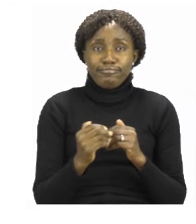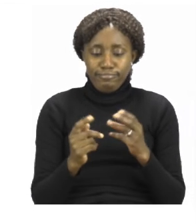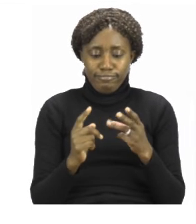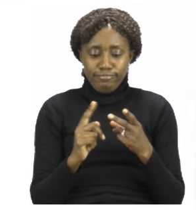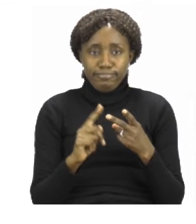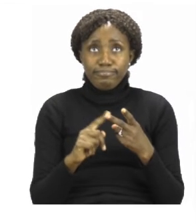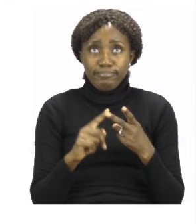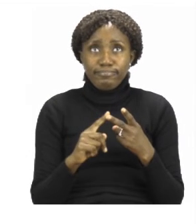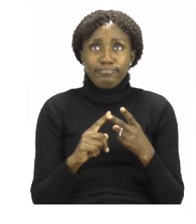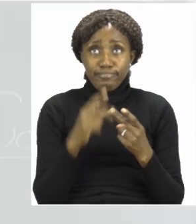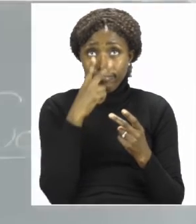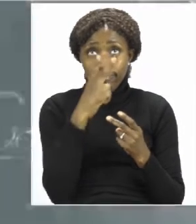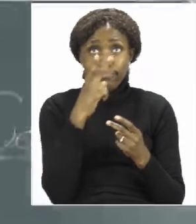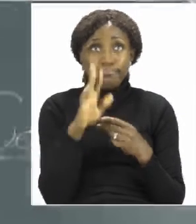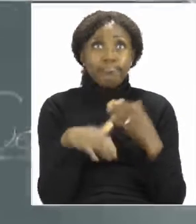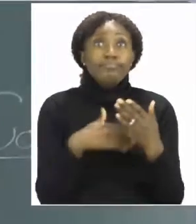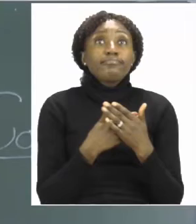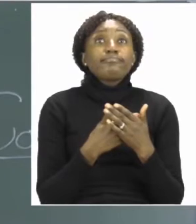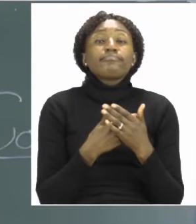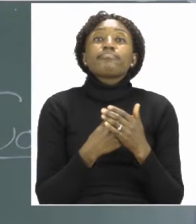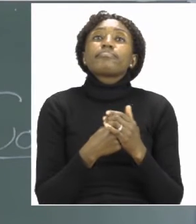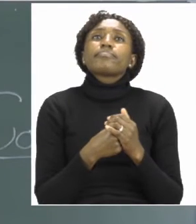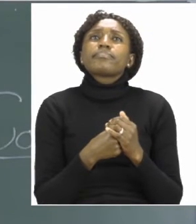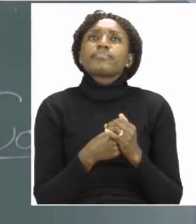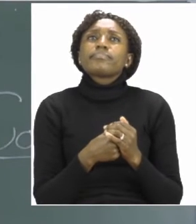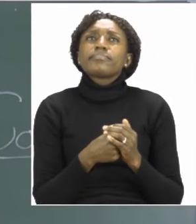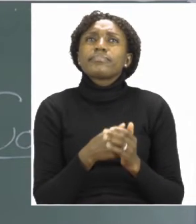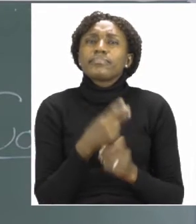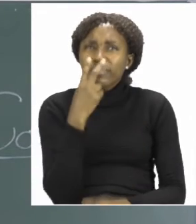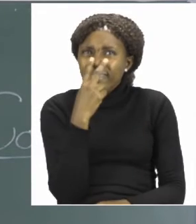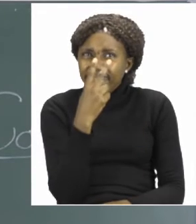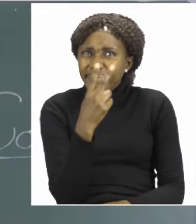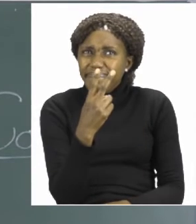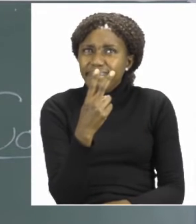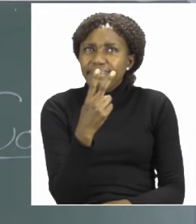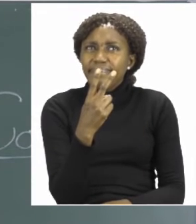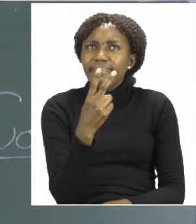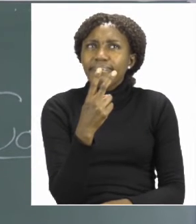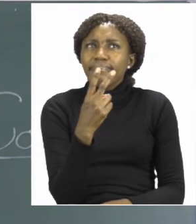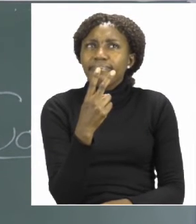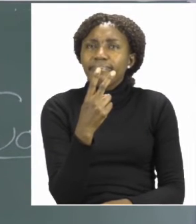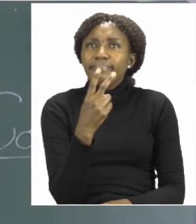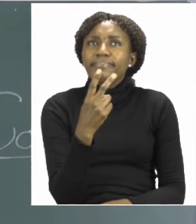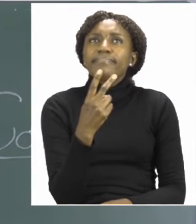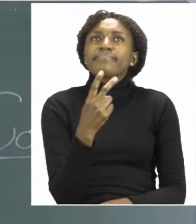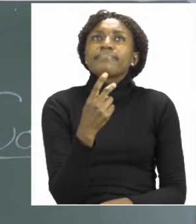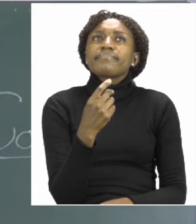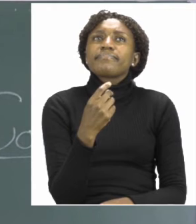picture on the board. Now if you have a closer look to this picture over here,